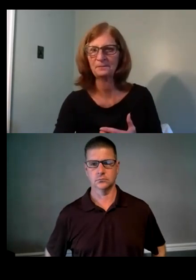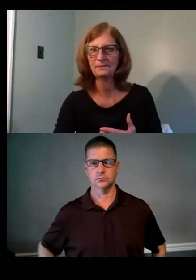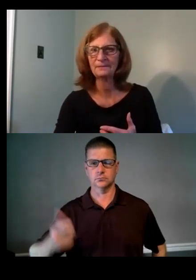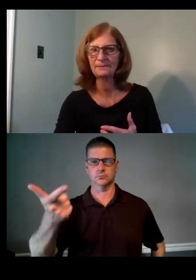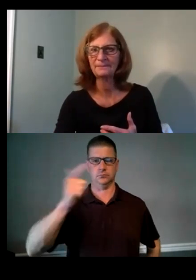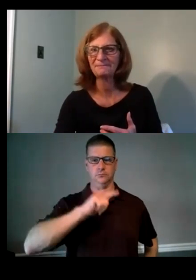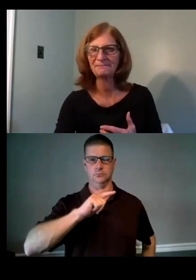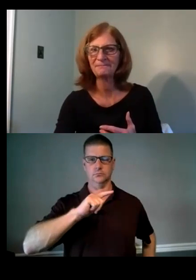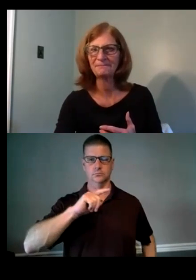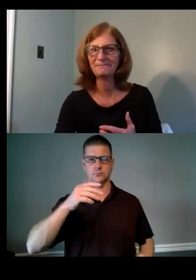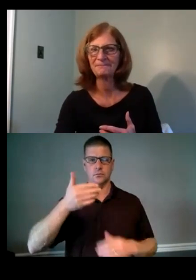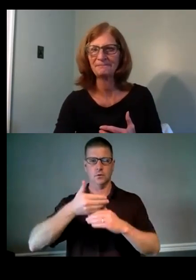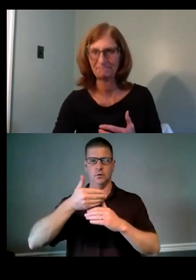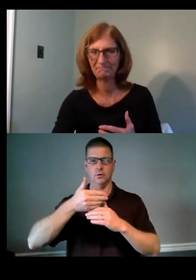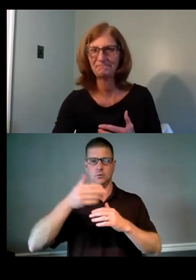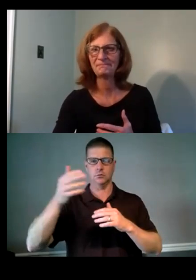Next slide.